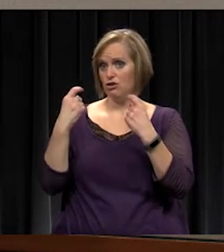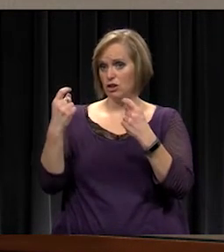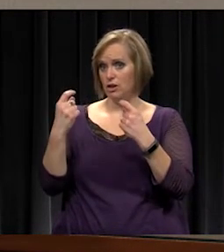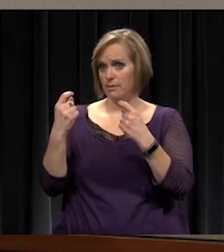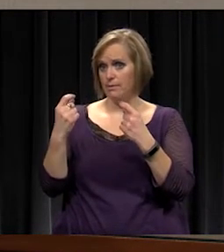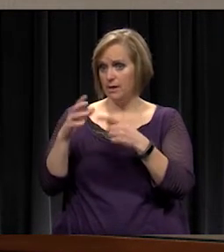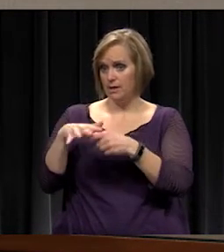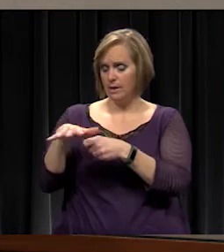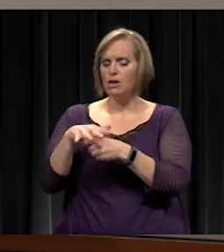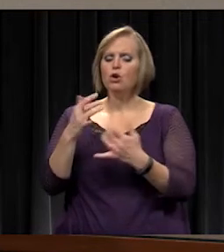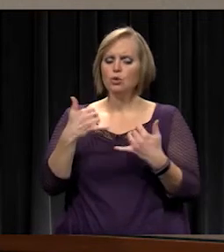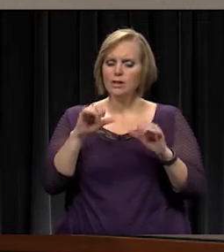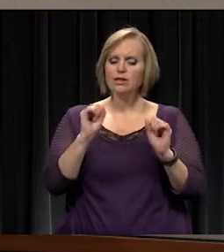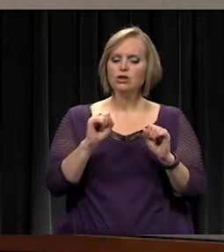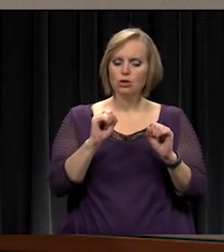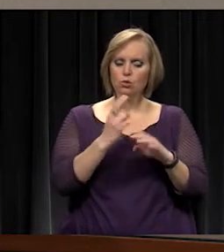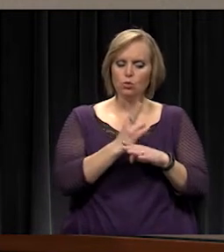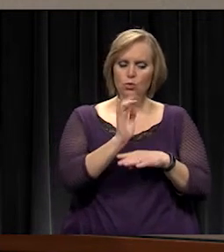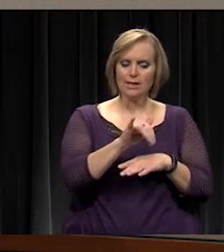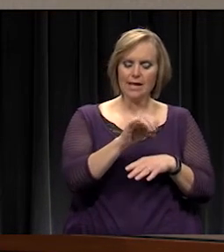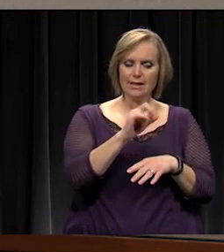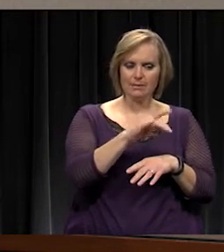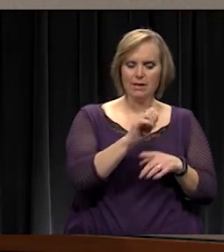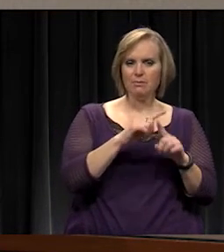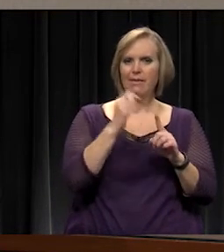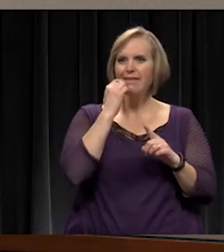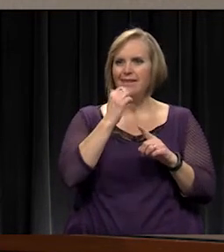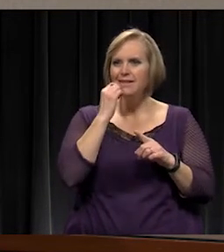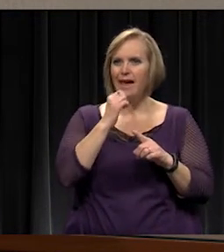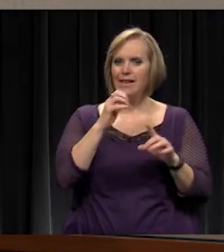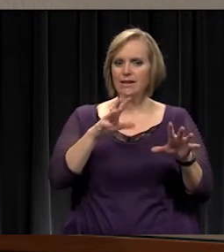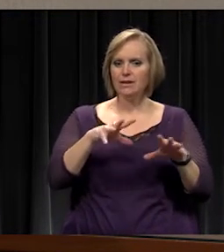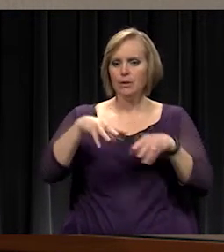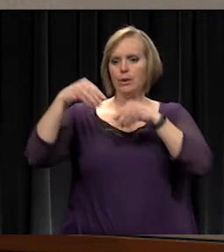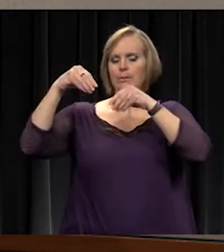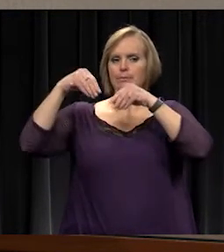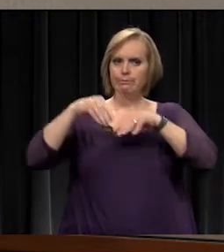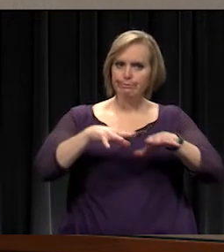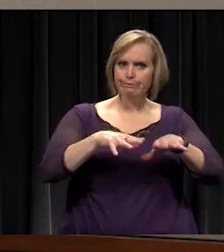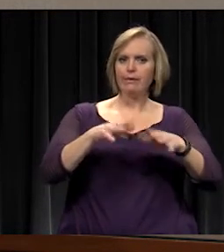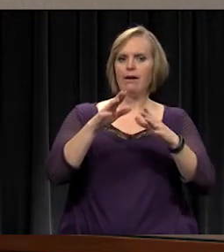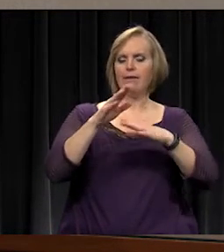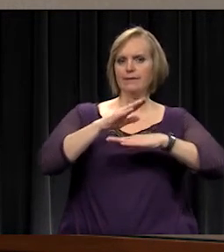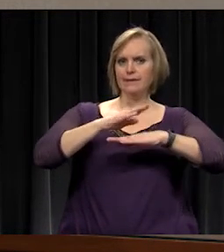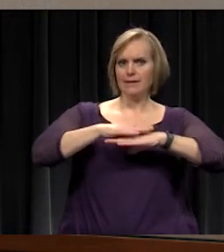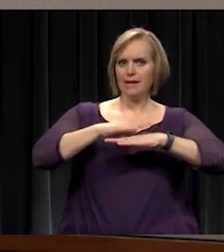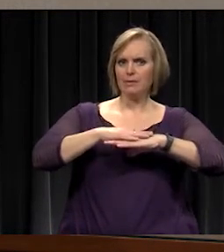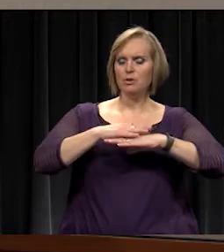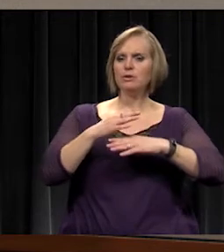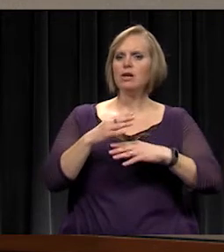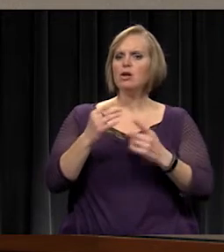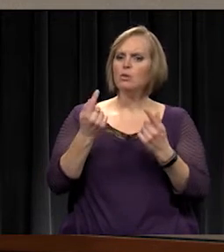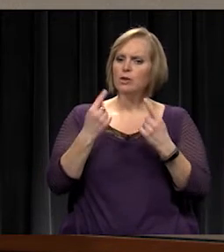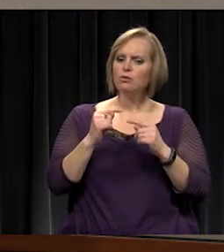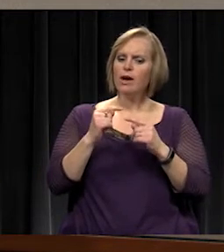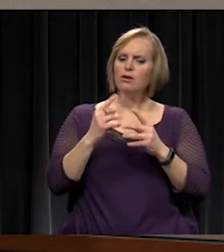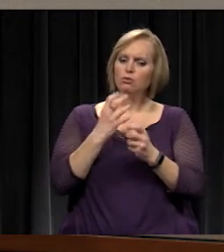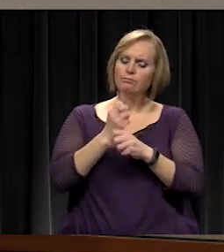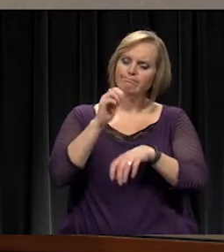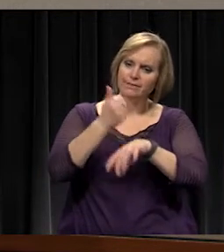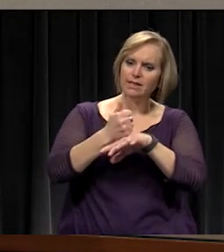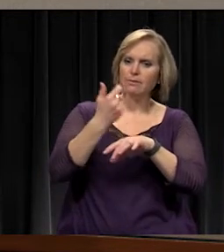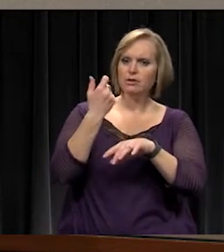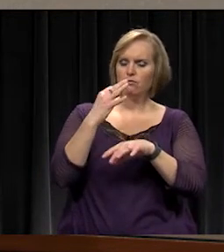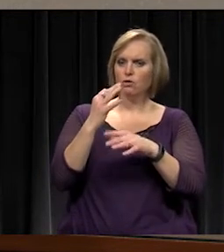It's just the daily pulling of the tables. We'd try to get it established for, um, most of the school week. But if there's a play, could,